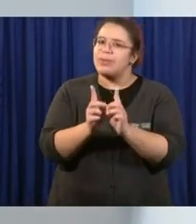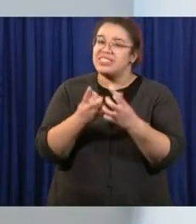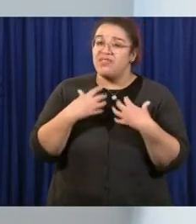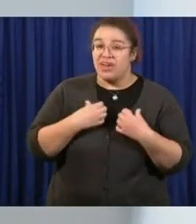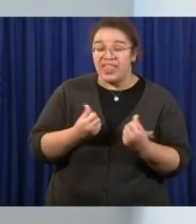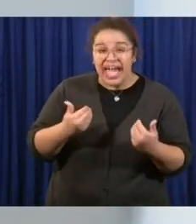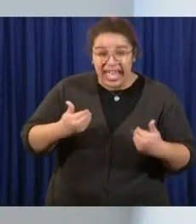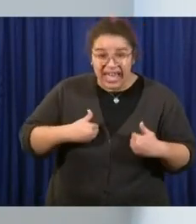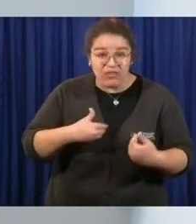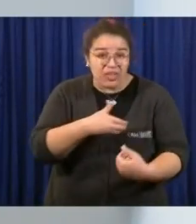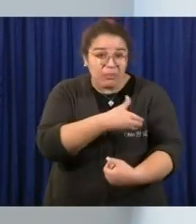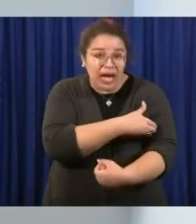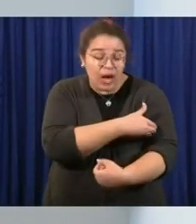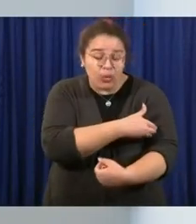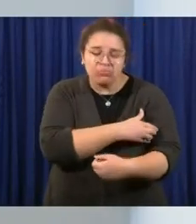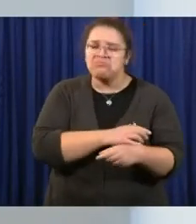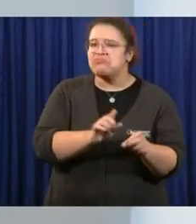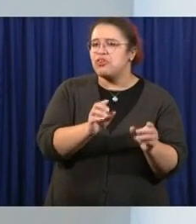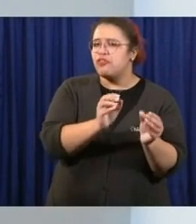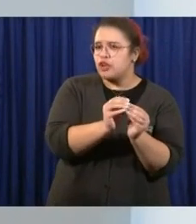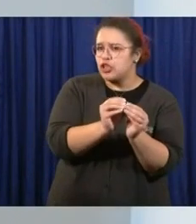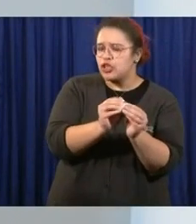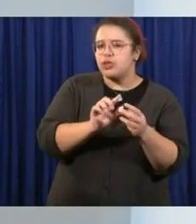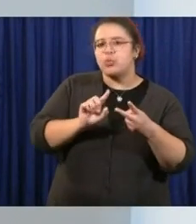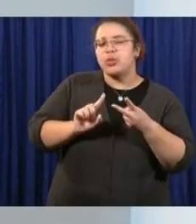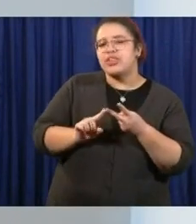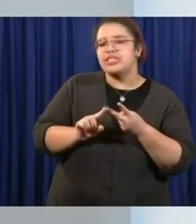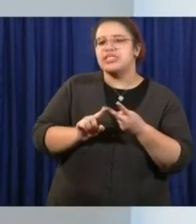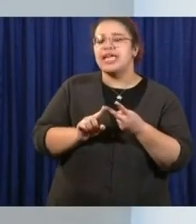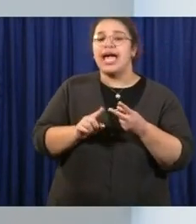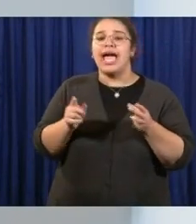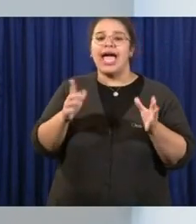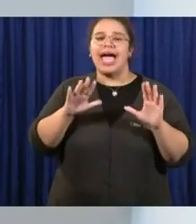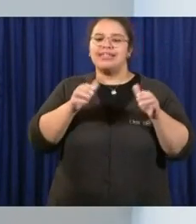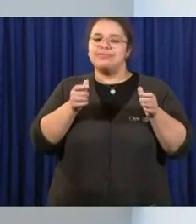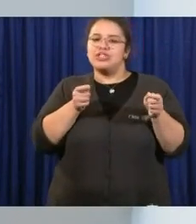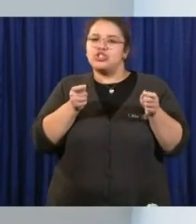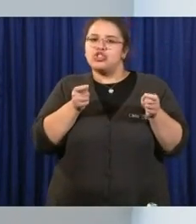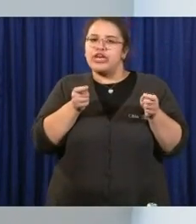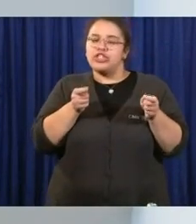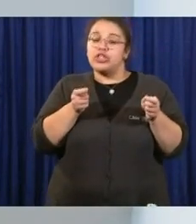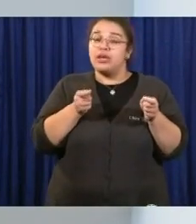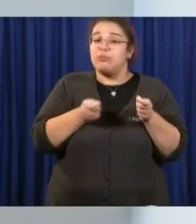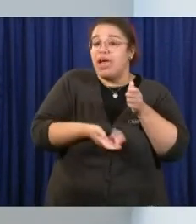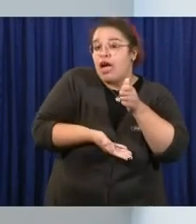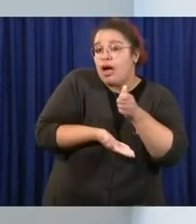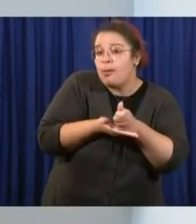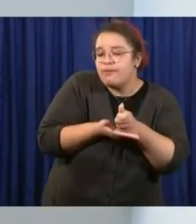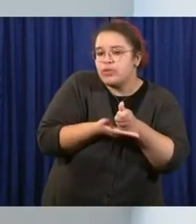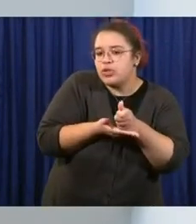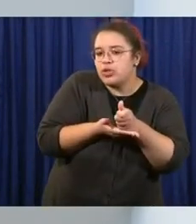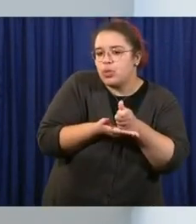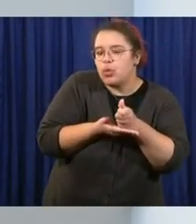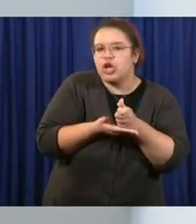Further, will this administration be heavy-handed or helpful as counties decide to go their own way?